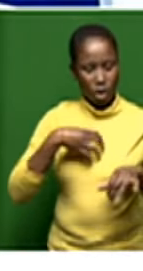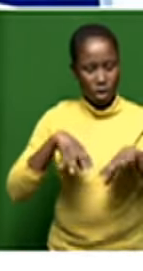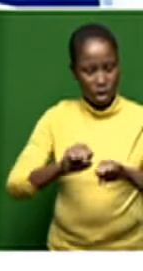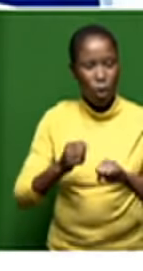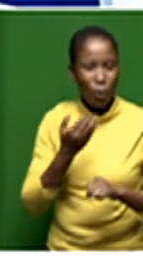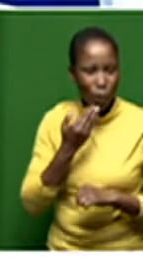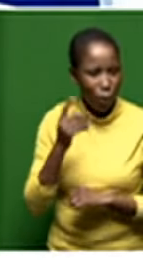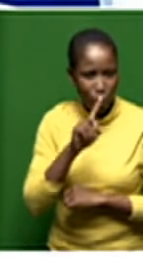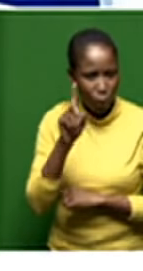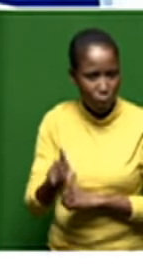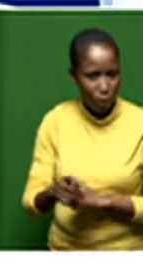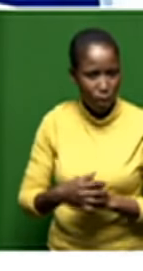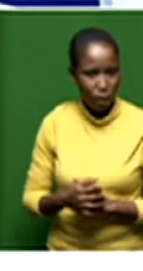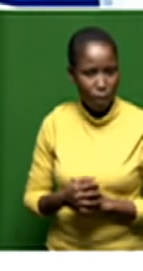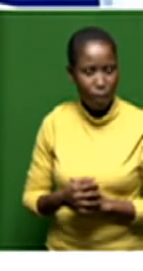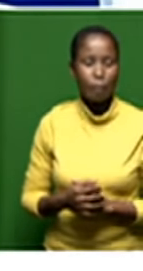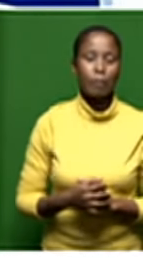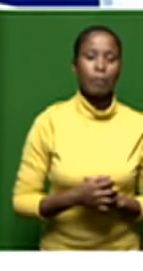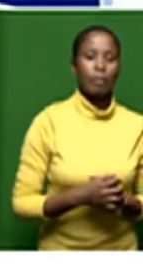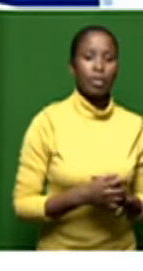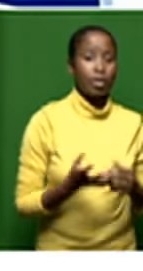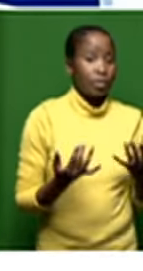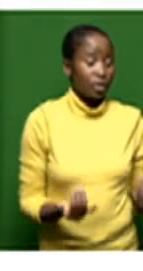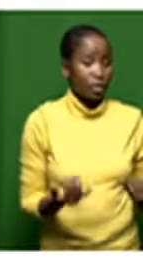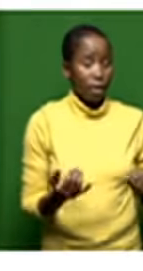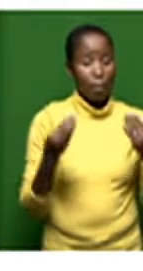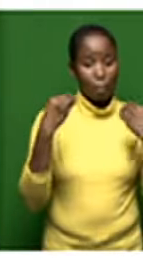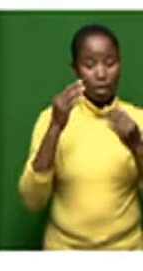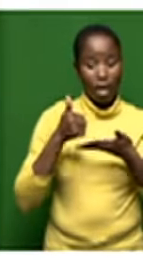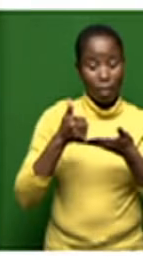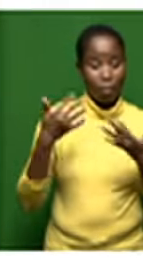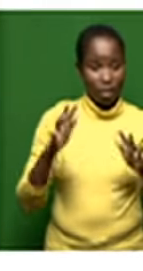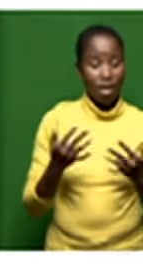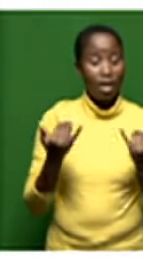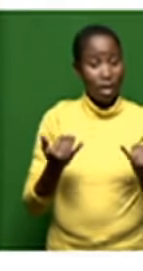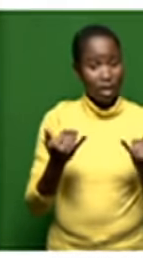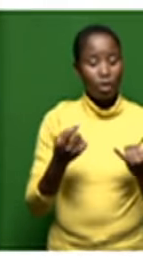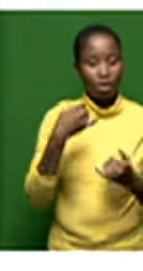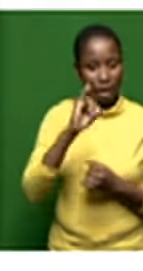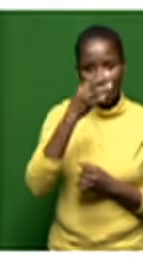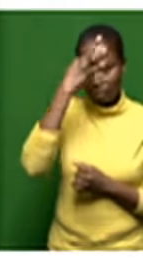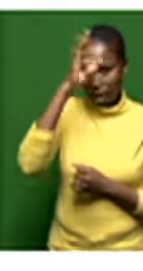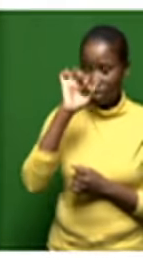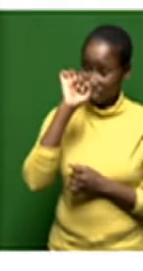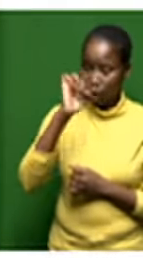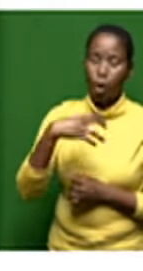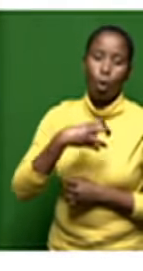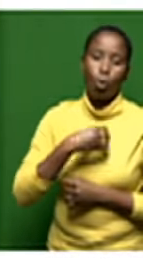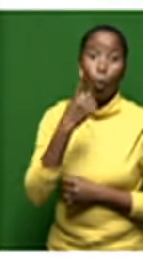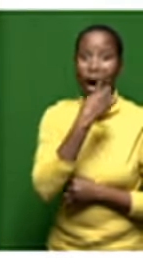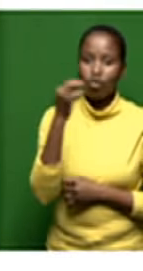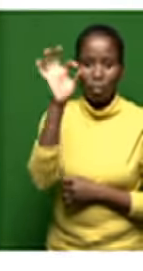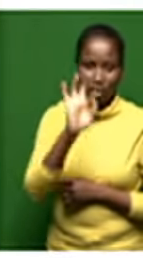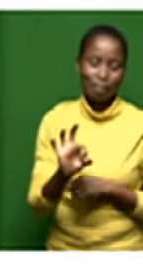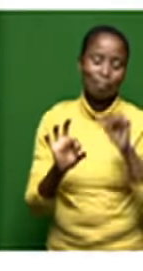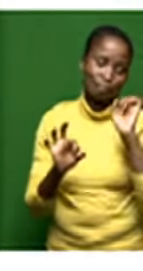currently out of the business rescue the entity is still state owned 100 percent remember